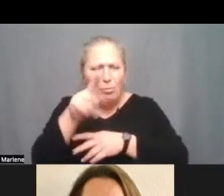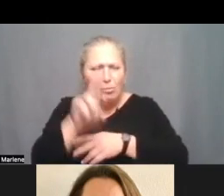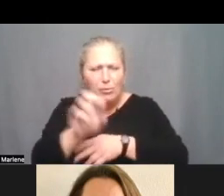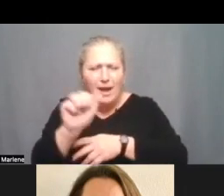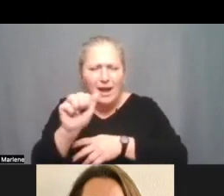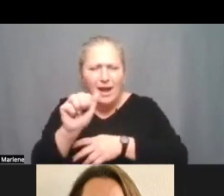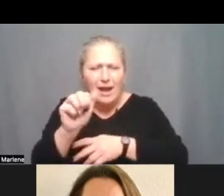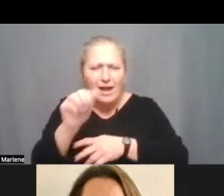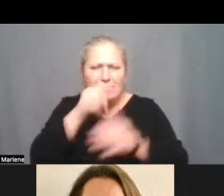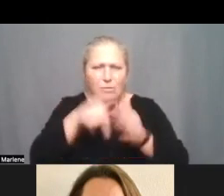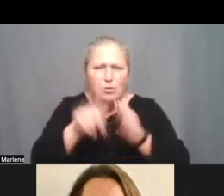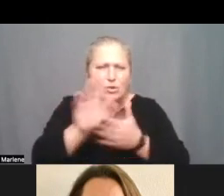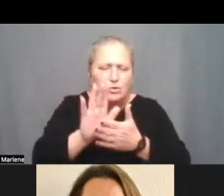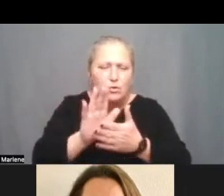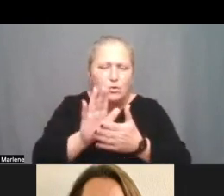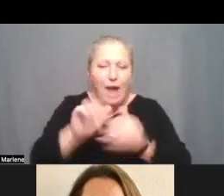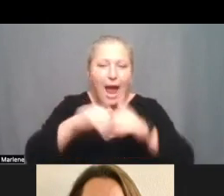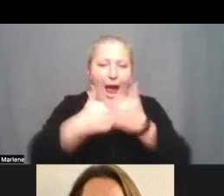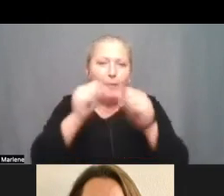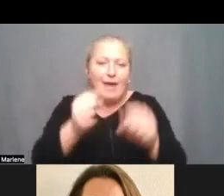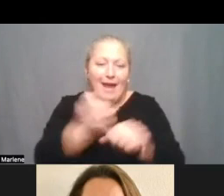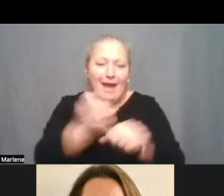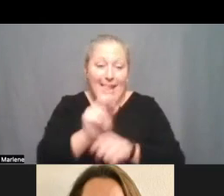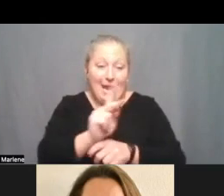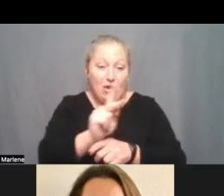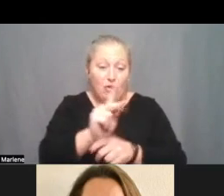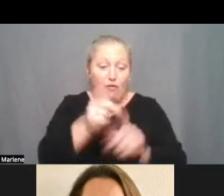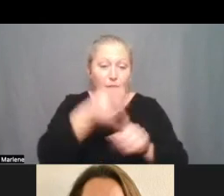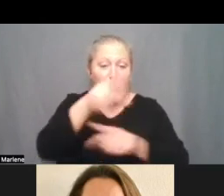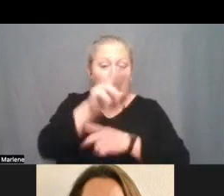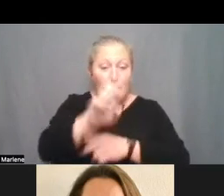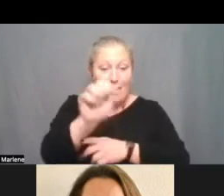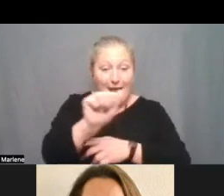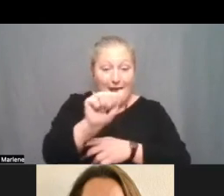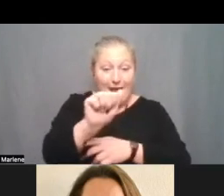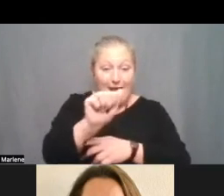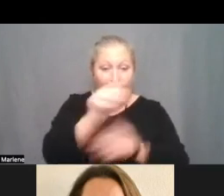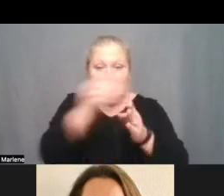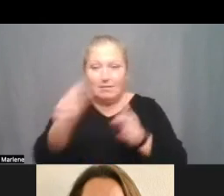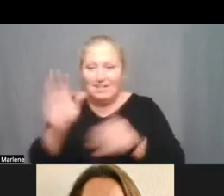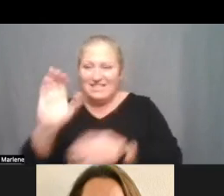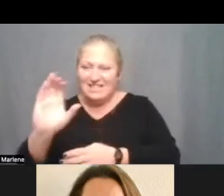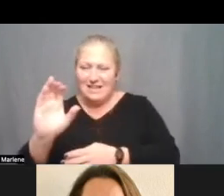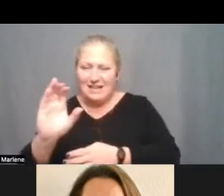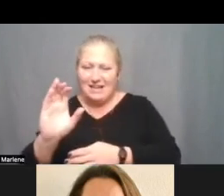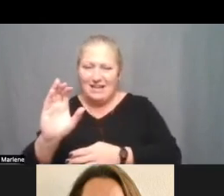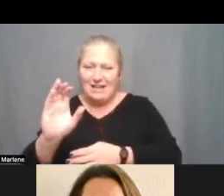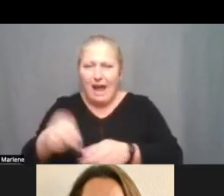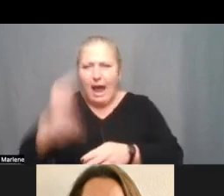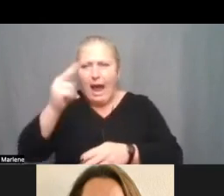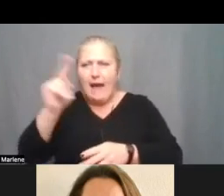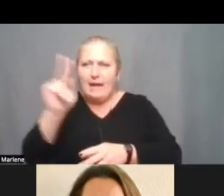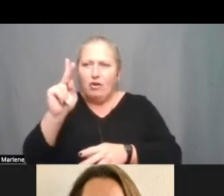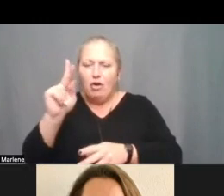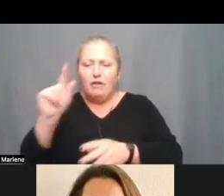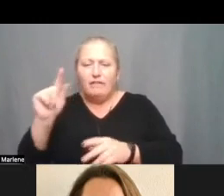preschool you know how are we going to get our kindergartners from pre-a to c which is high high kindergarten first grade